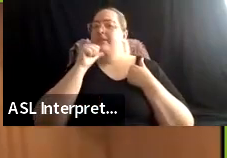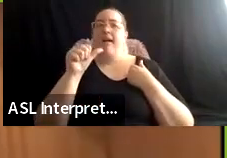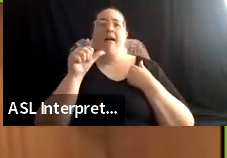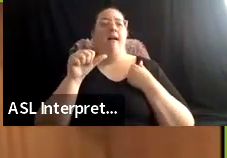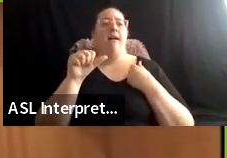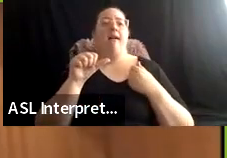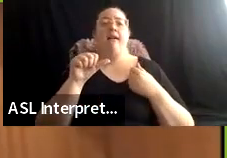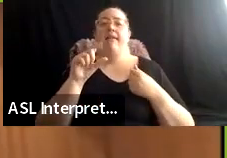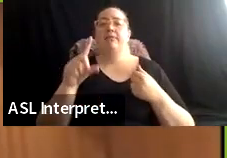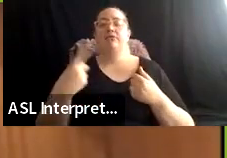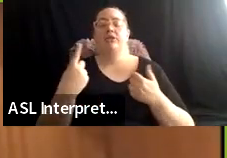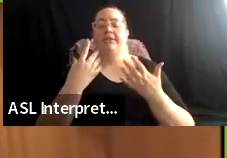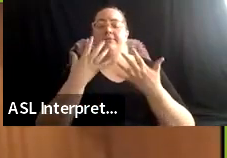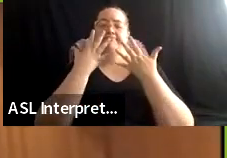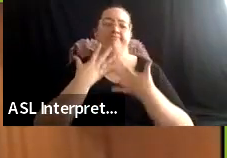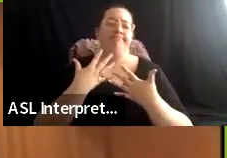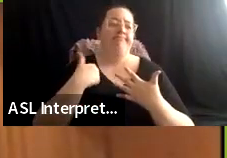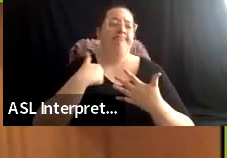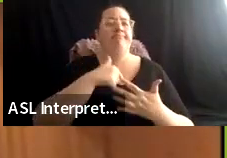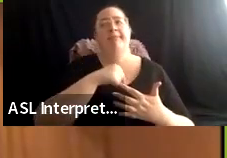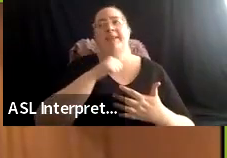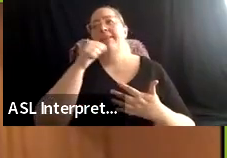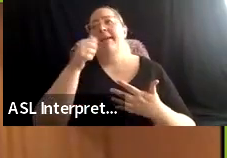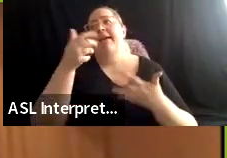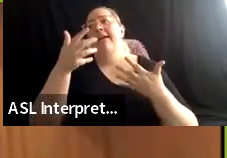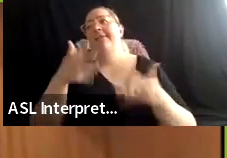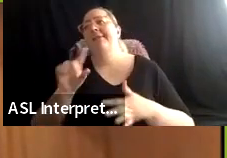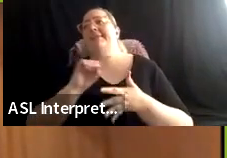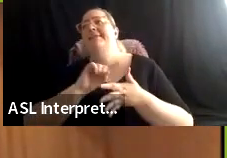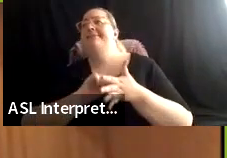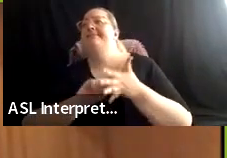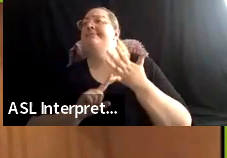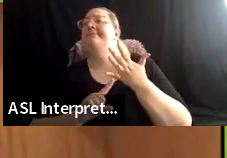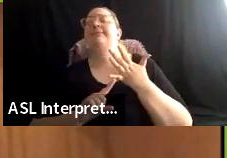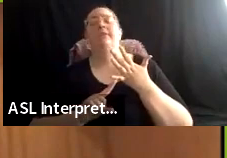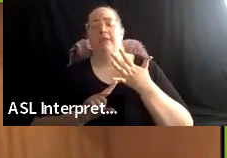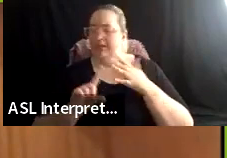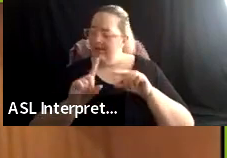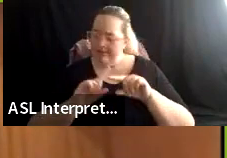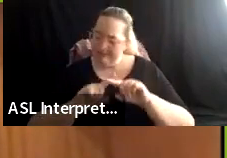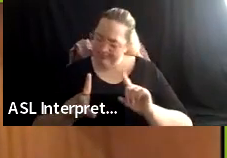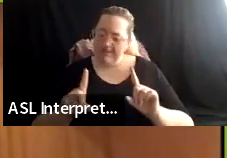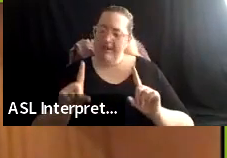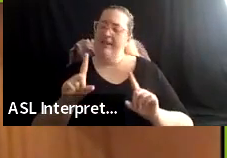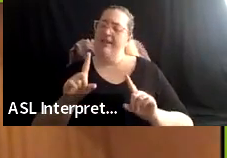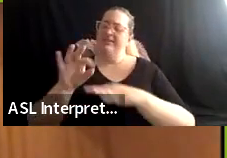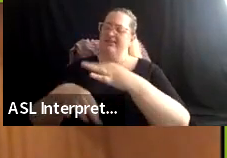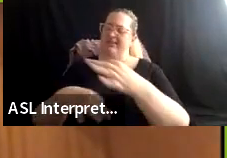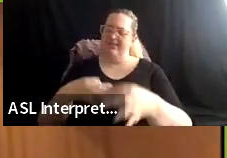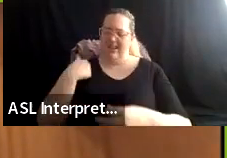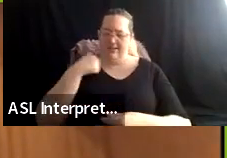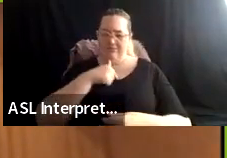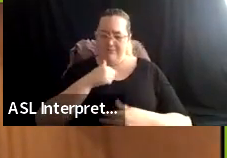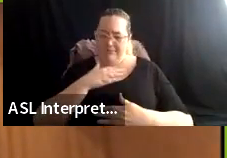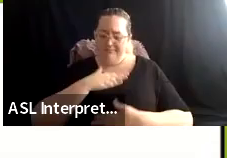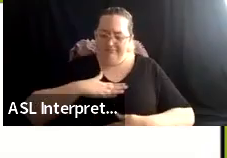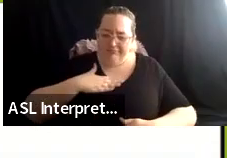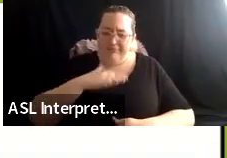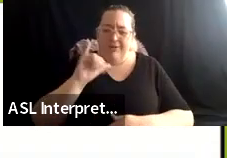about what we haven't yet done, but instead to live in the joy of the ongoing work and the ongoing process.